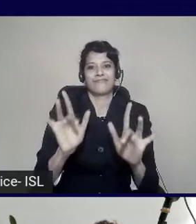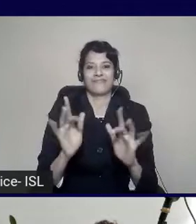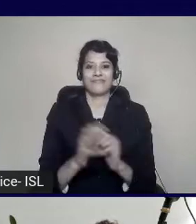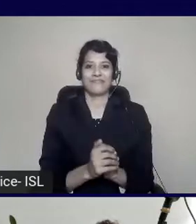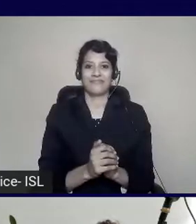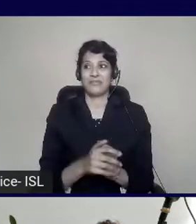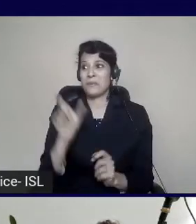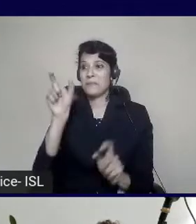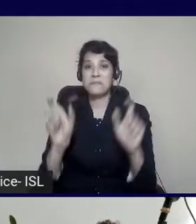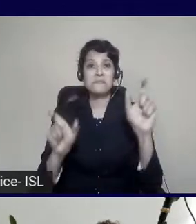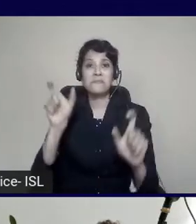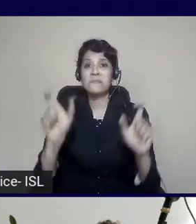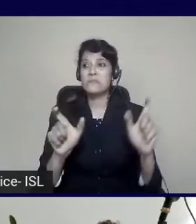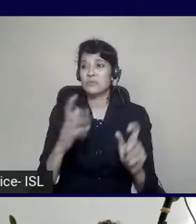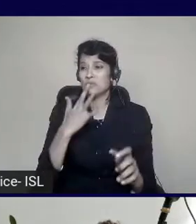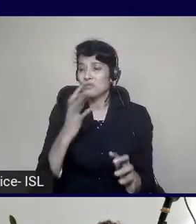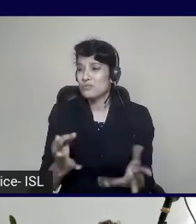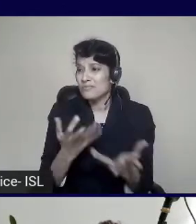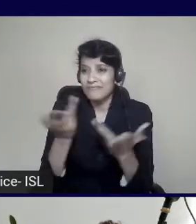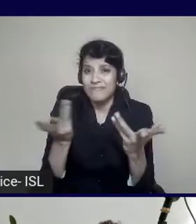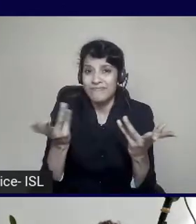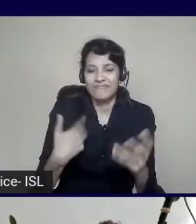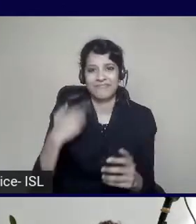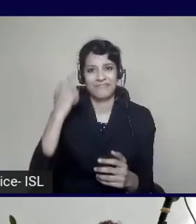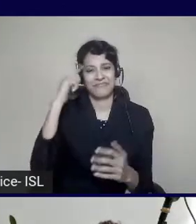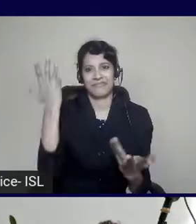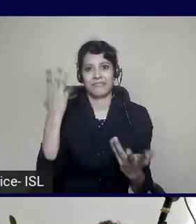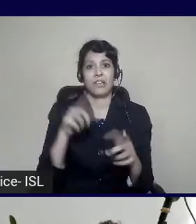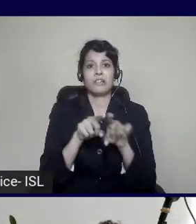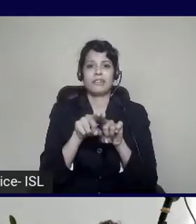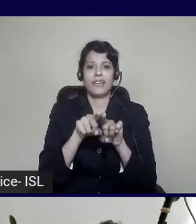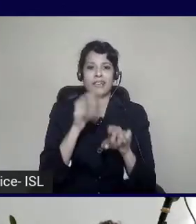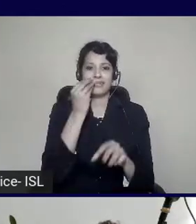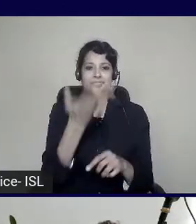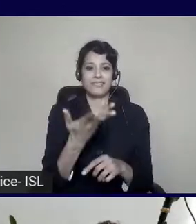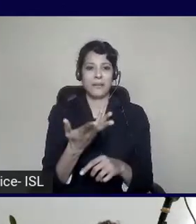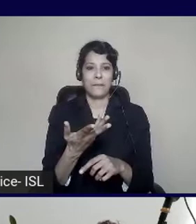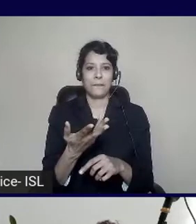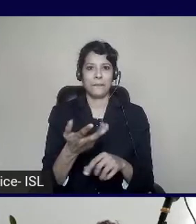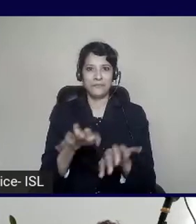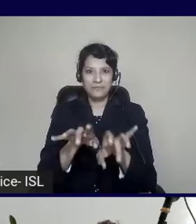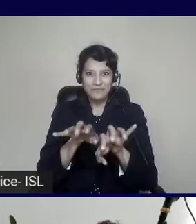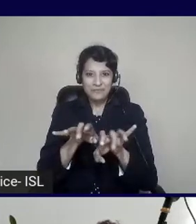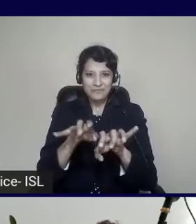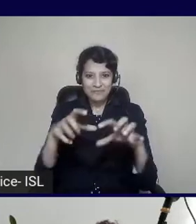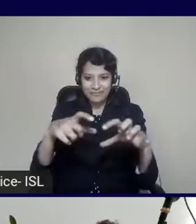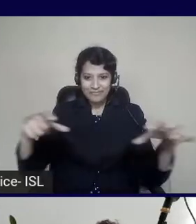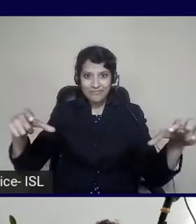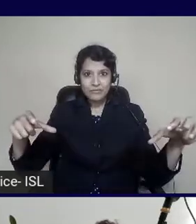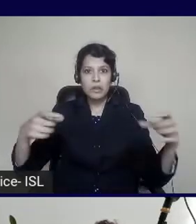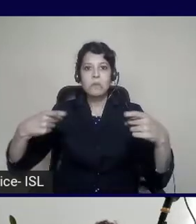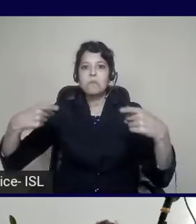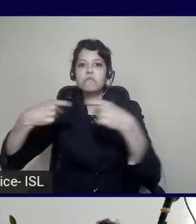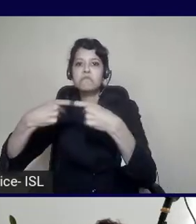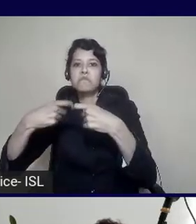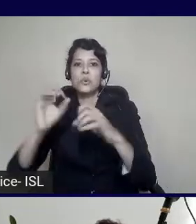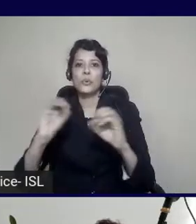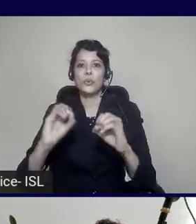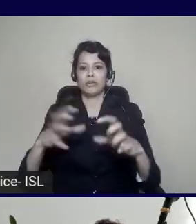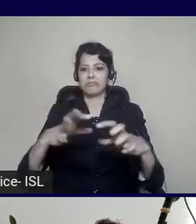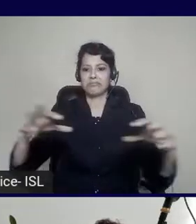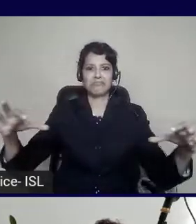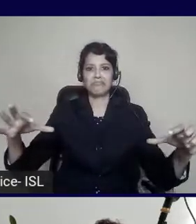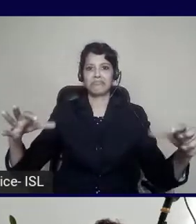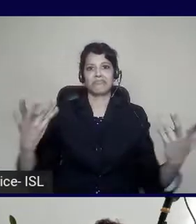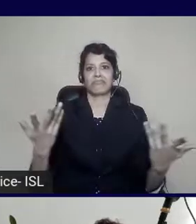person. For example, I'm using a wireless keyboard, a presenter, a trackpad, and a mouse, because I can't reach my